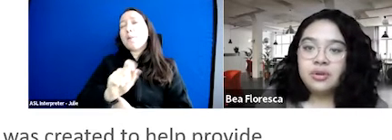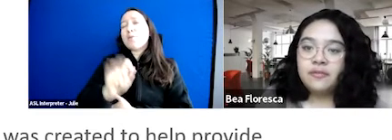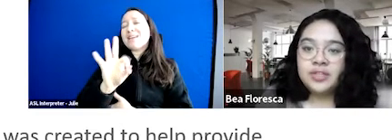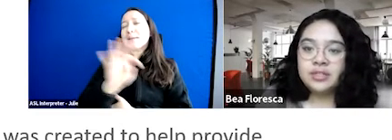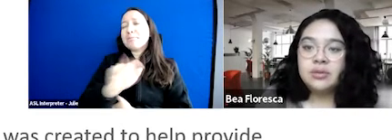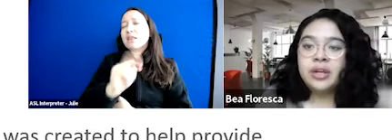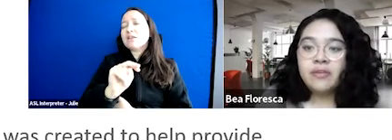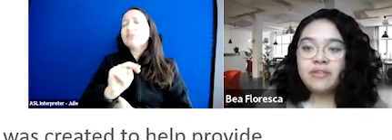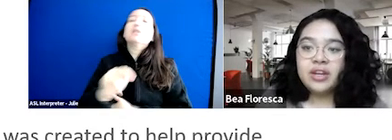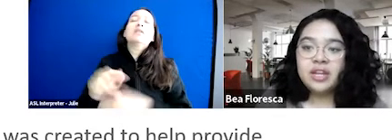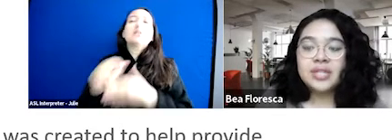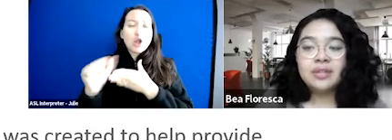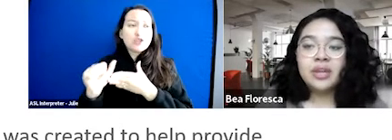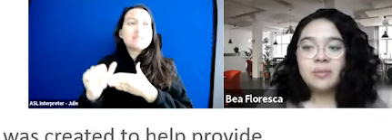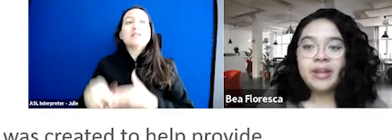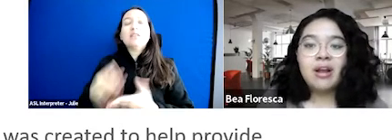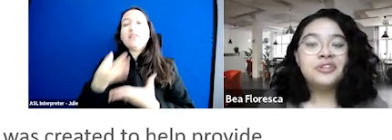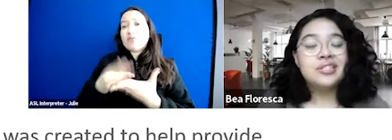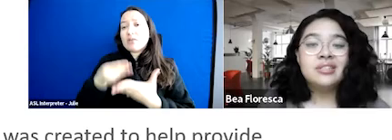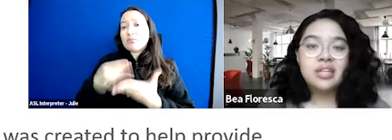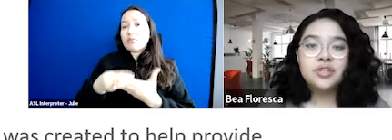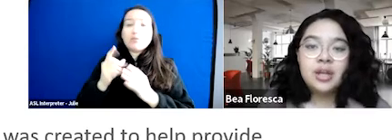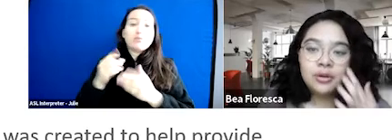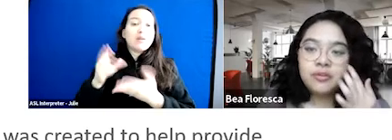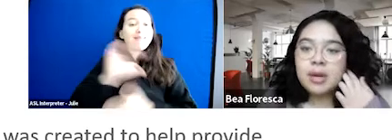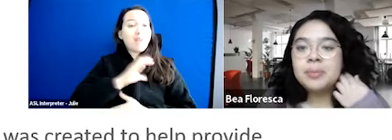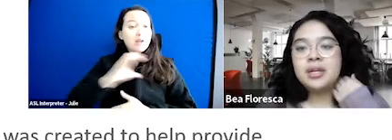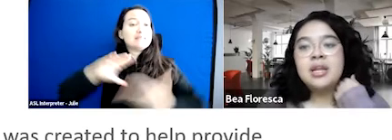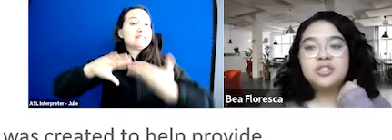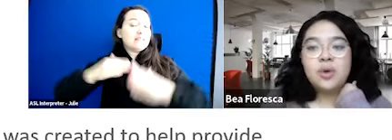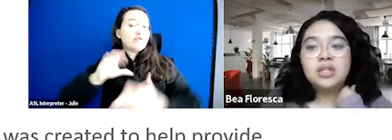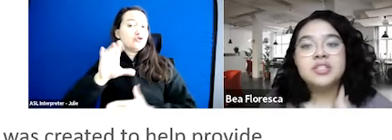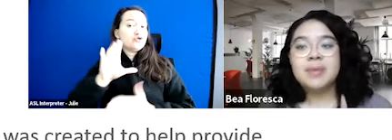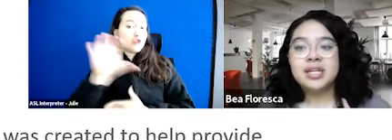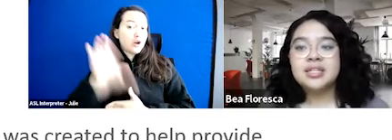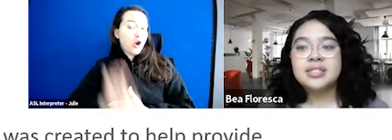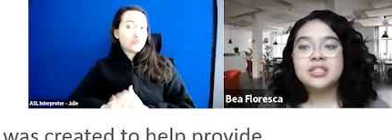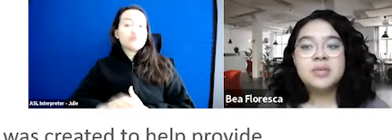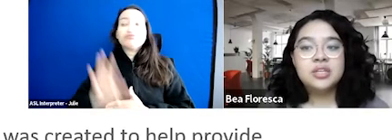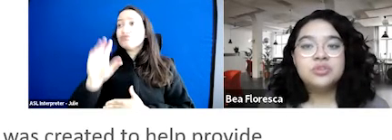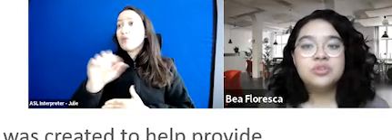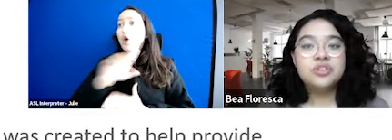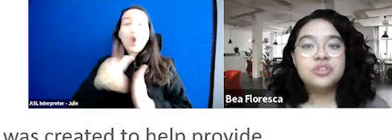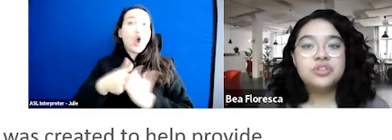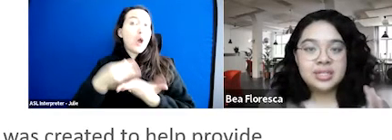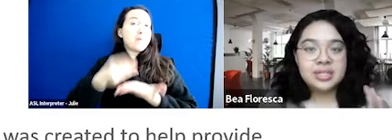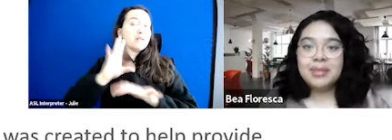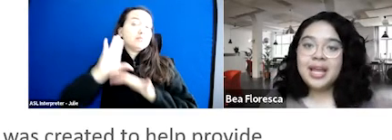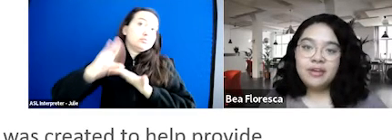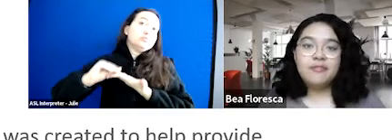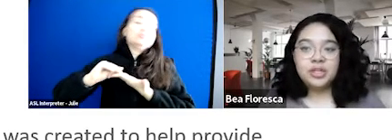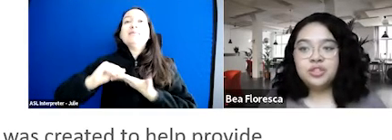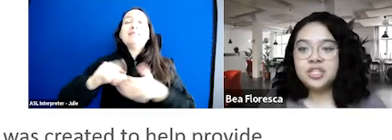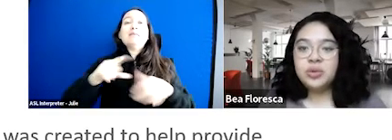state and local fiscal recovery funding was allocated by Congress to the city of Chicago from ARPA. So all of this money is set to be used during the